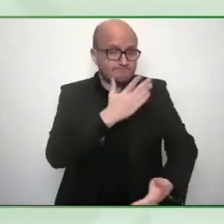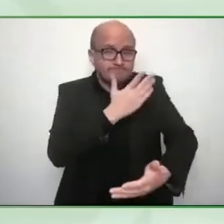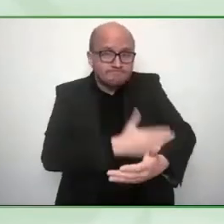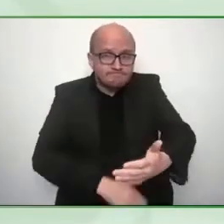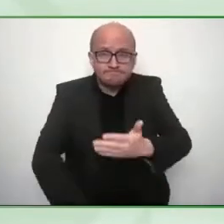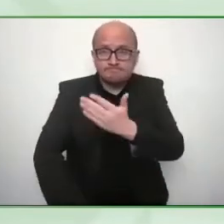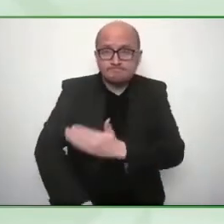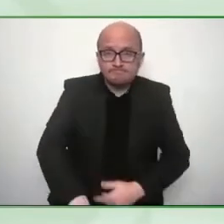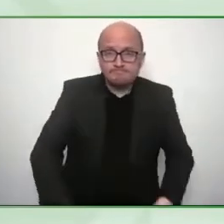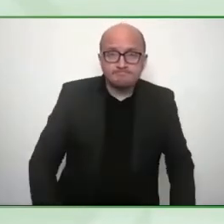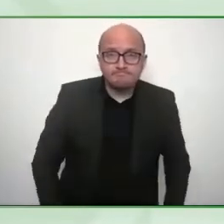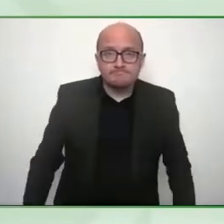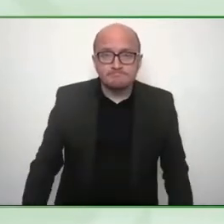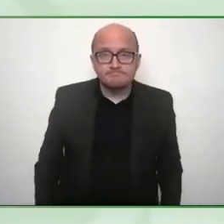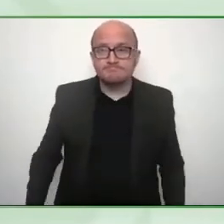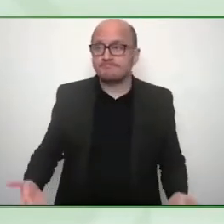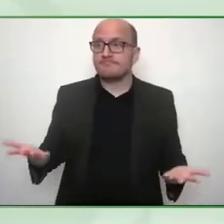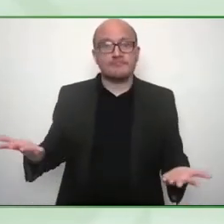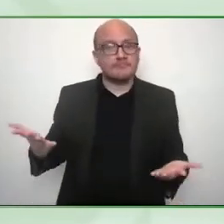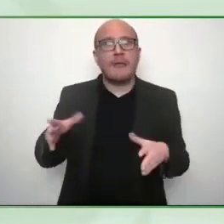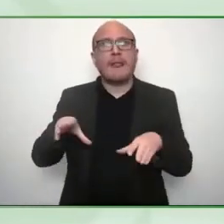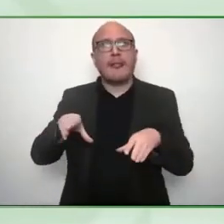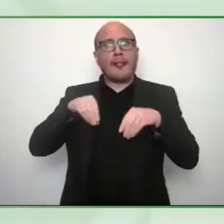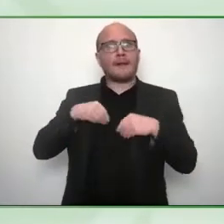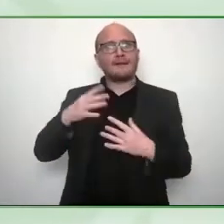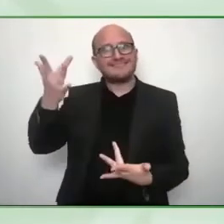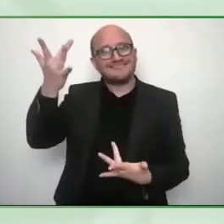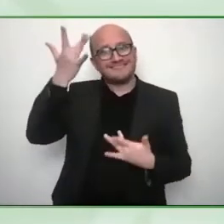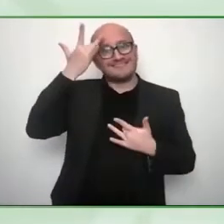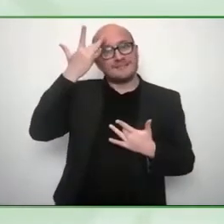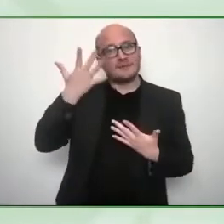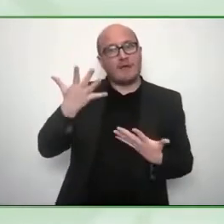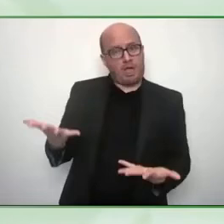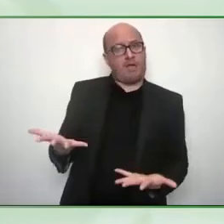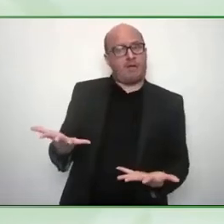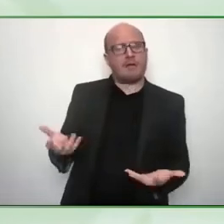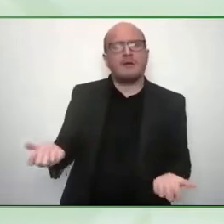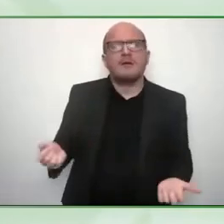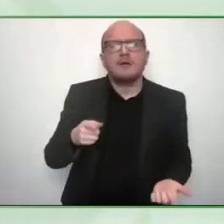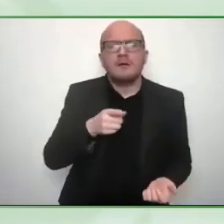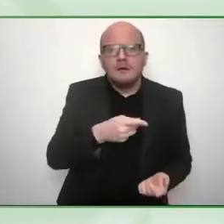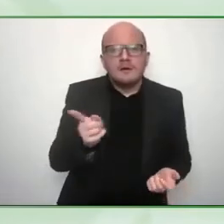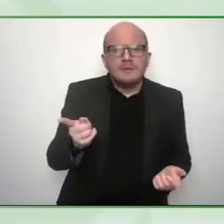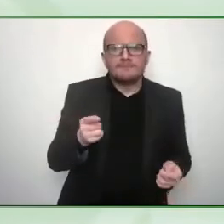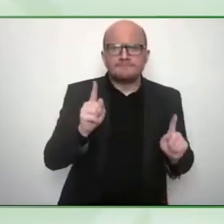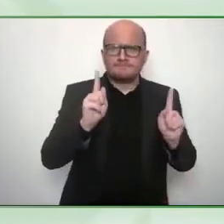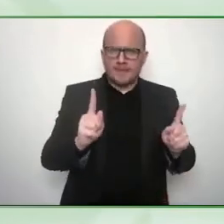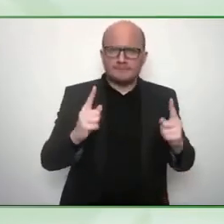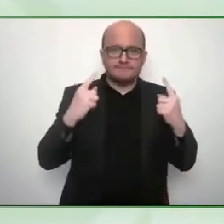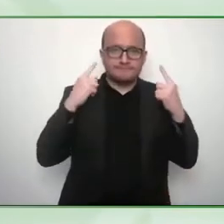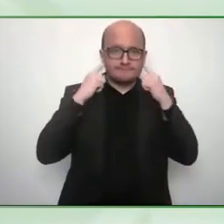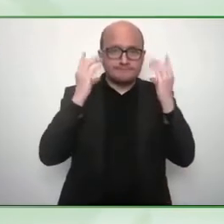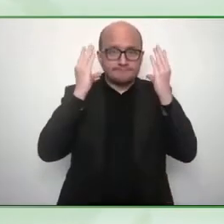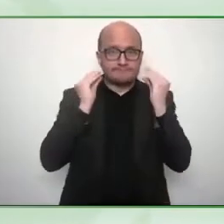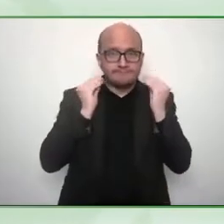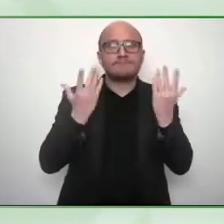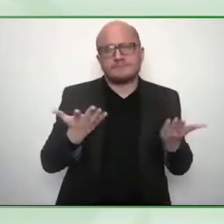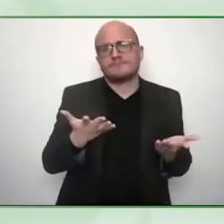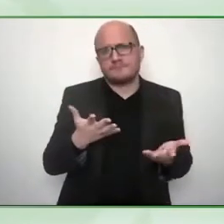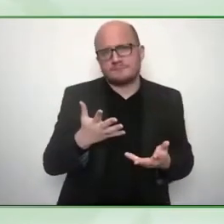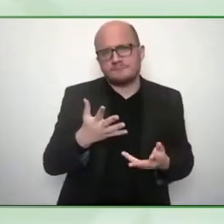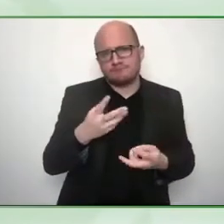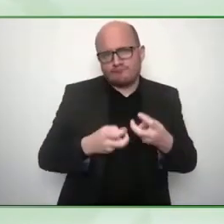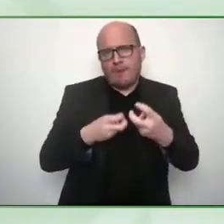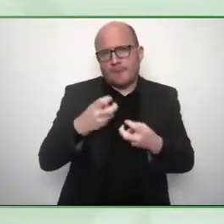disease but hearing loss is um it it is a huge and growing problem there's an estimated 430 million